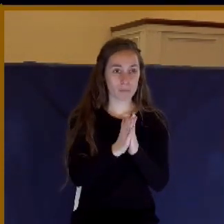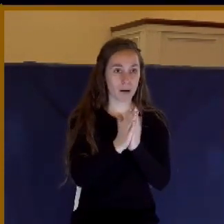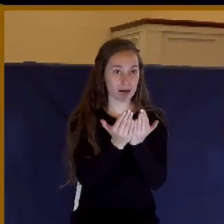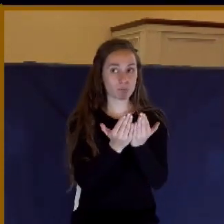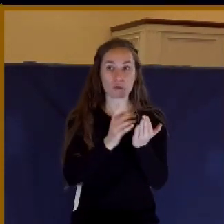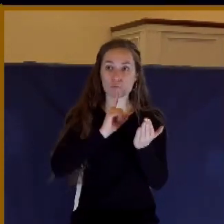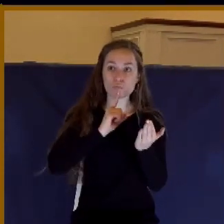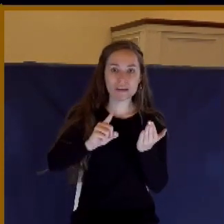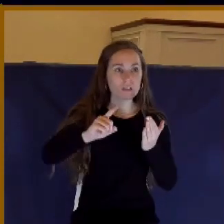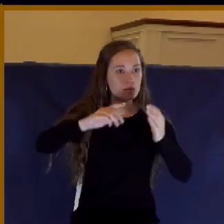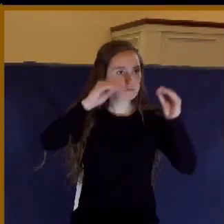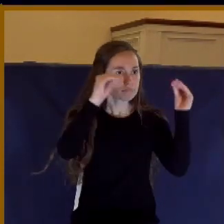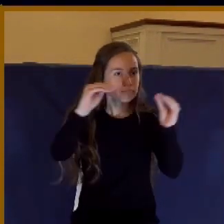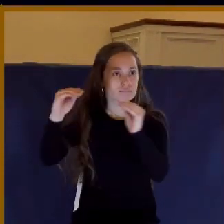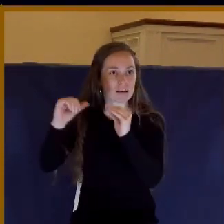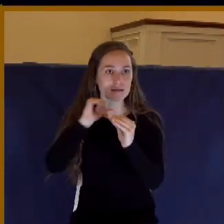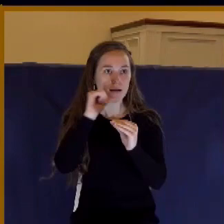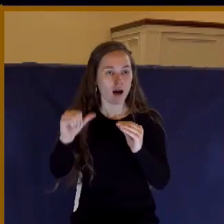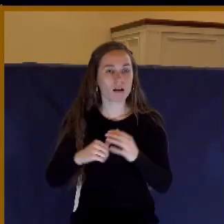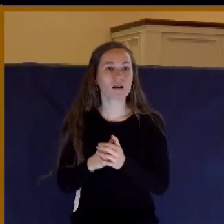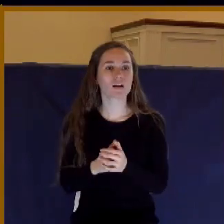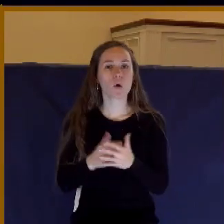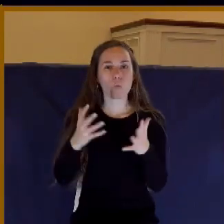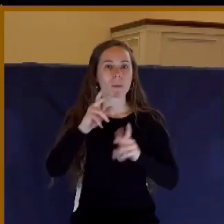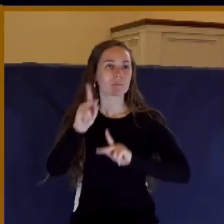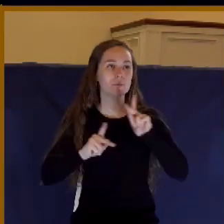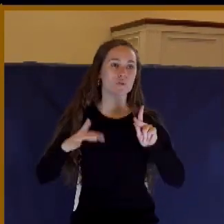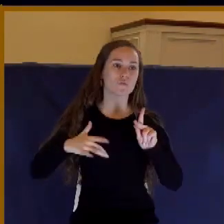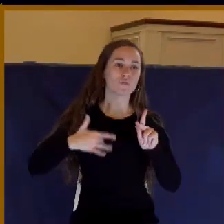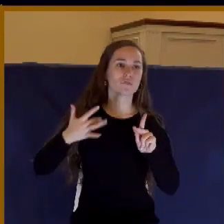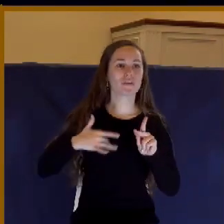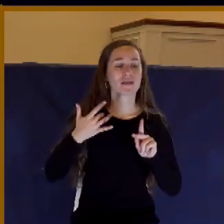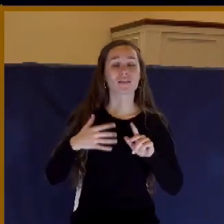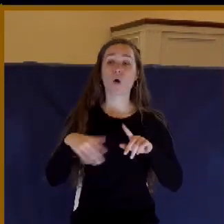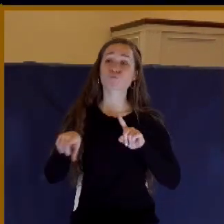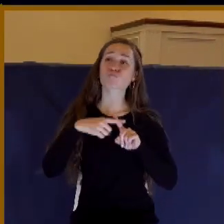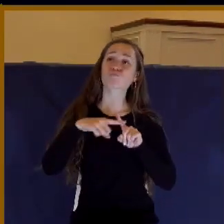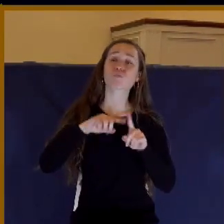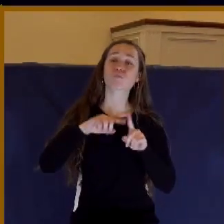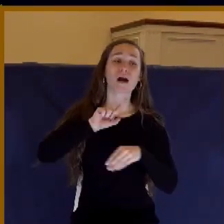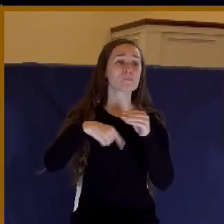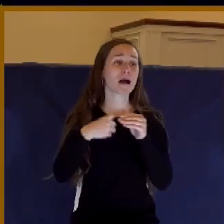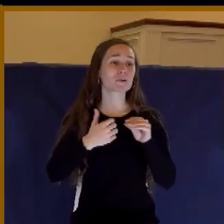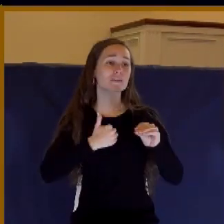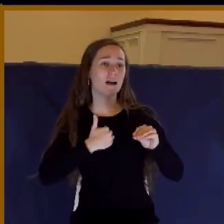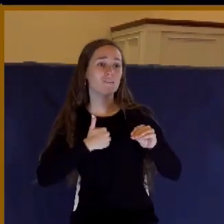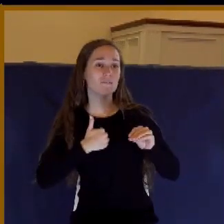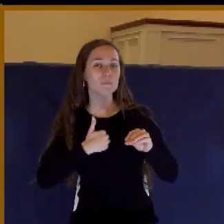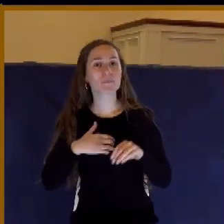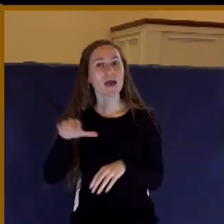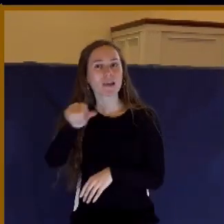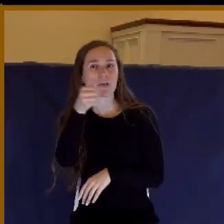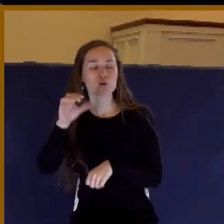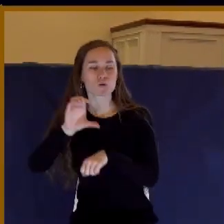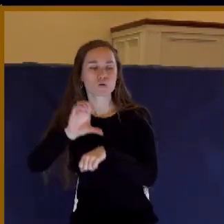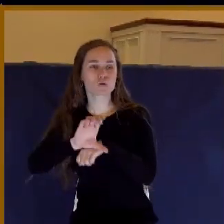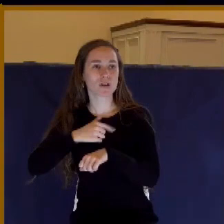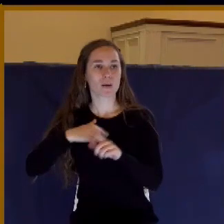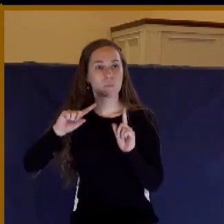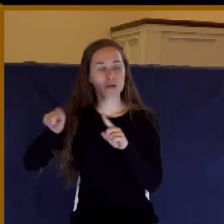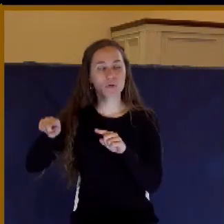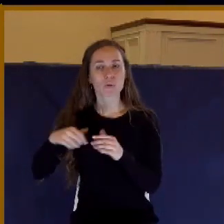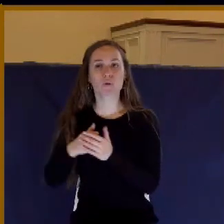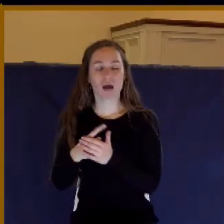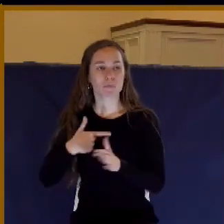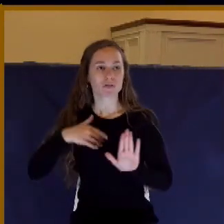Superficial sermons designed to make people feel good about themselves. In fact, I had not in this church, but in another church, I pastored a guy. I was greeting